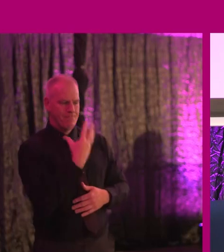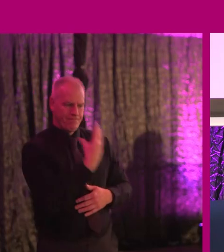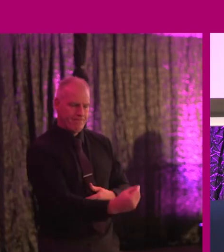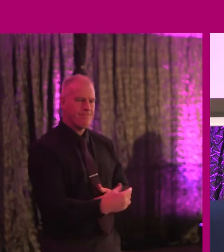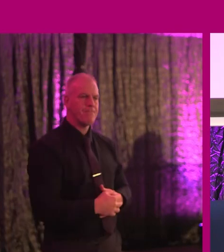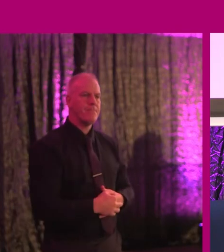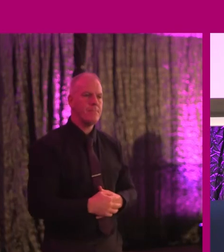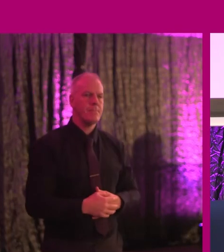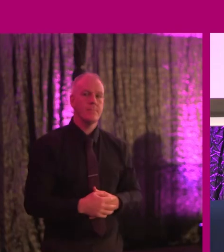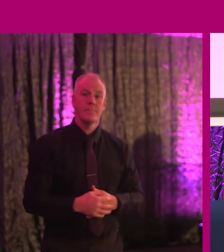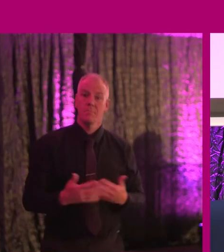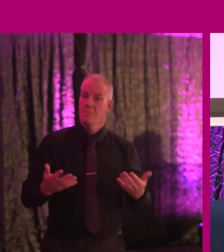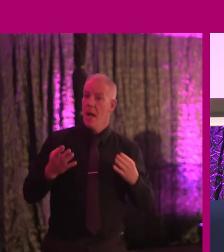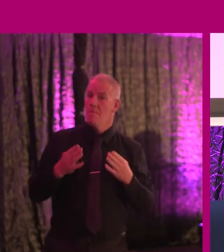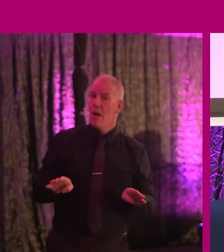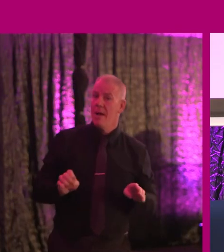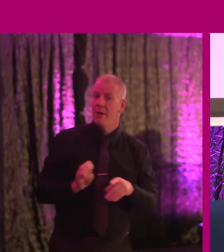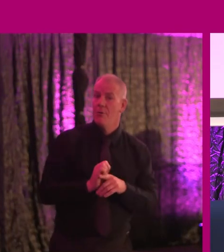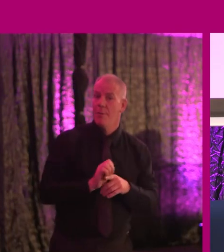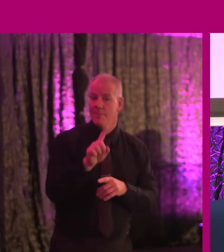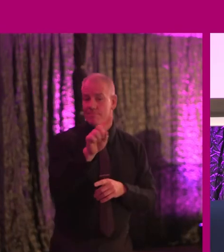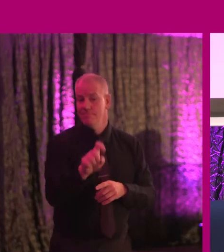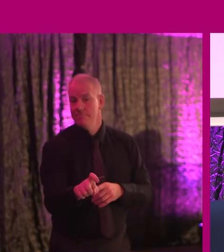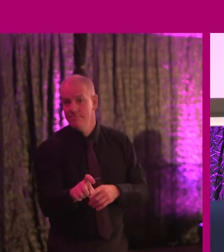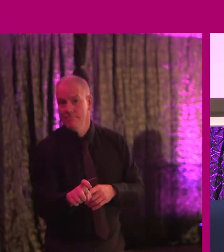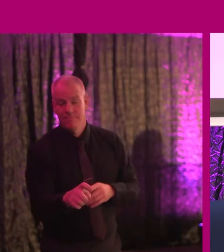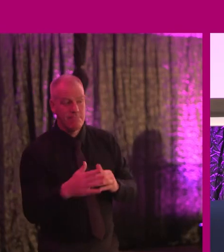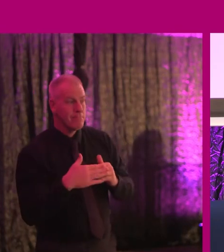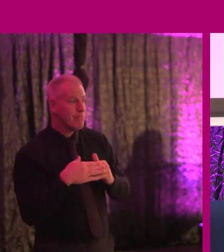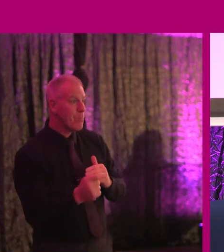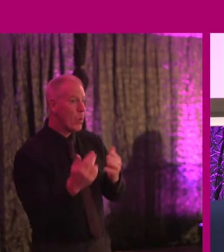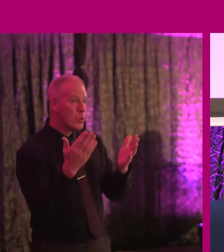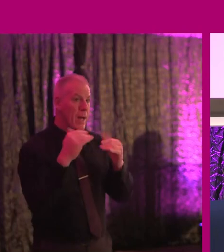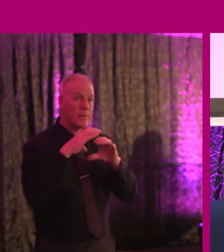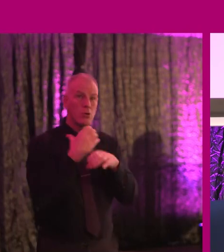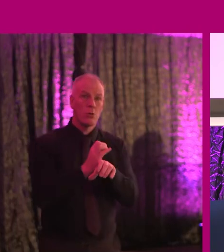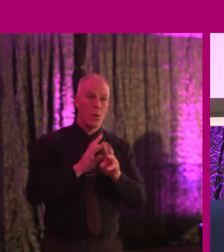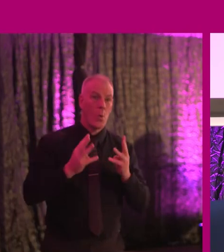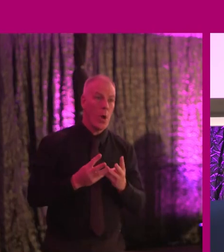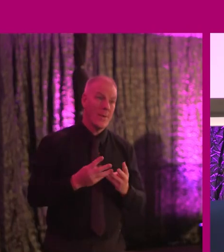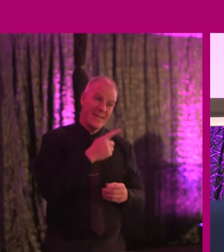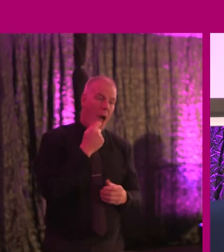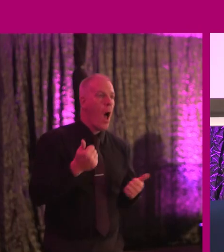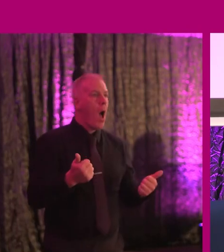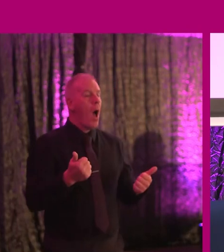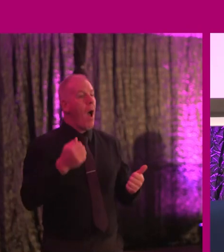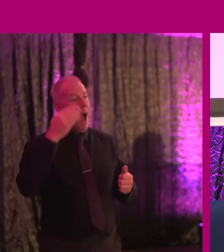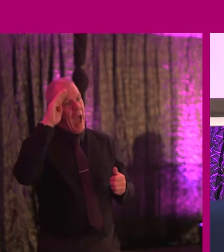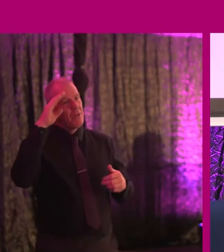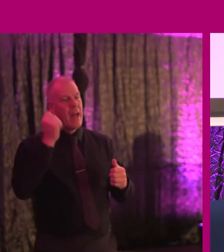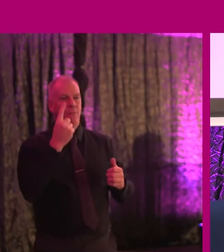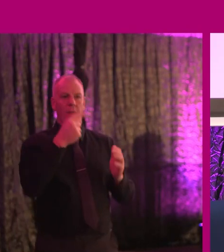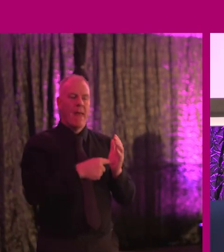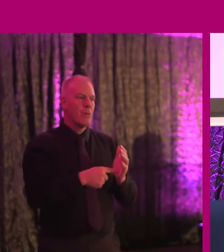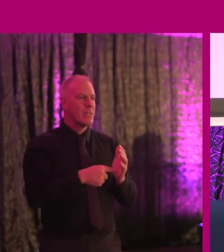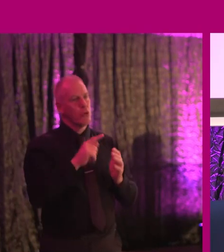could we not or would we be brave enough if we want to be the most welcoming country in the world? And don't we say we are the Ireland of a thousand trillion